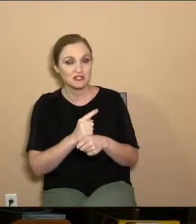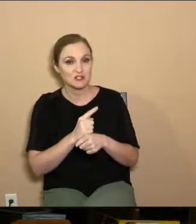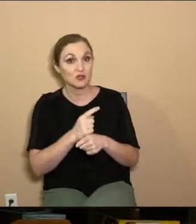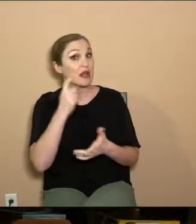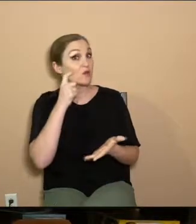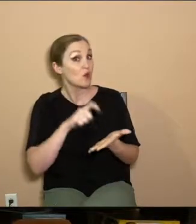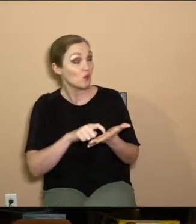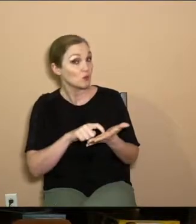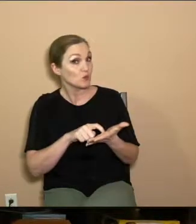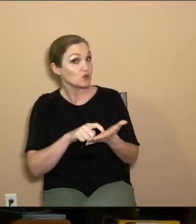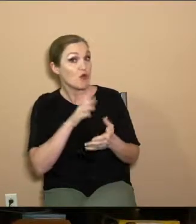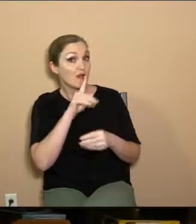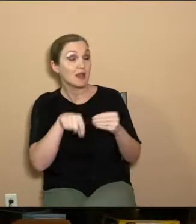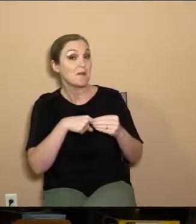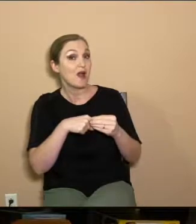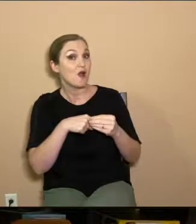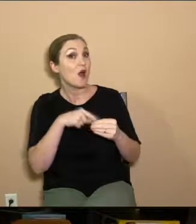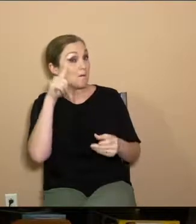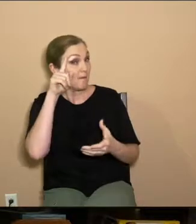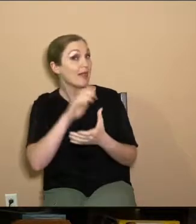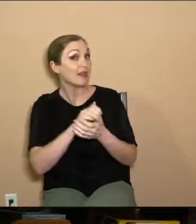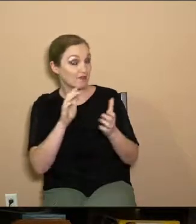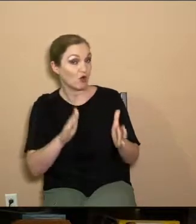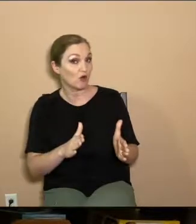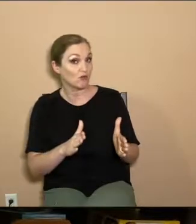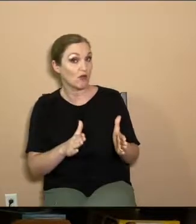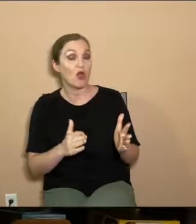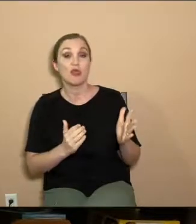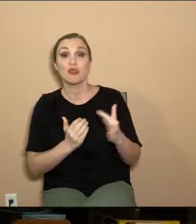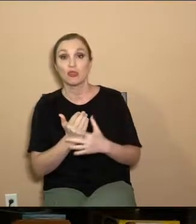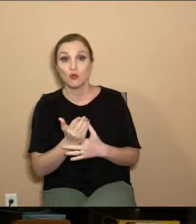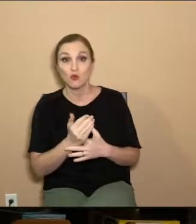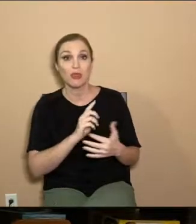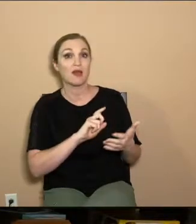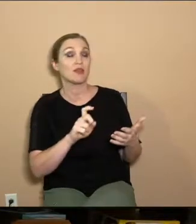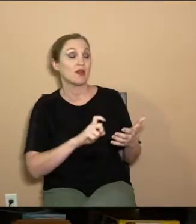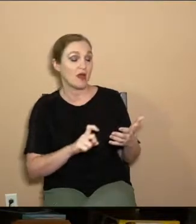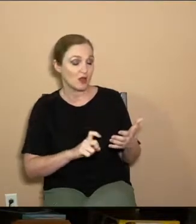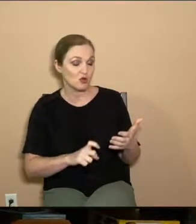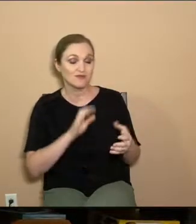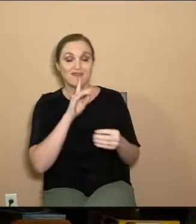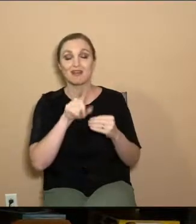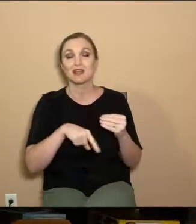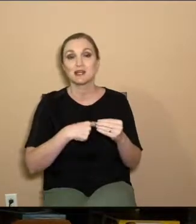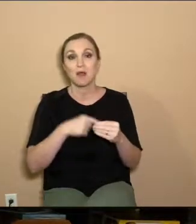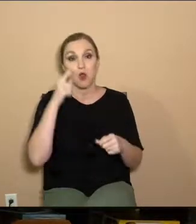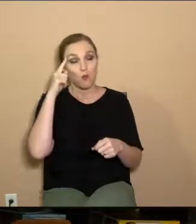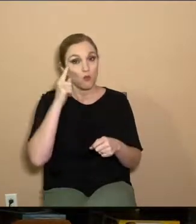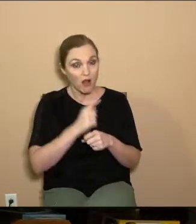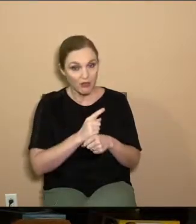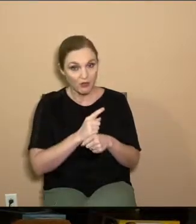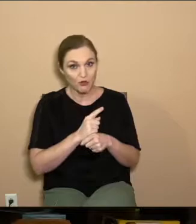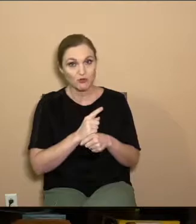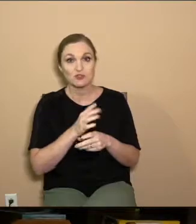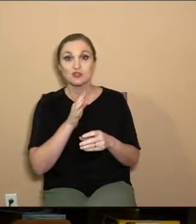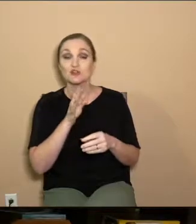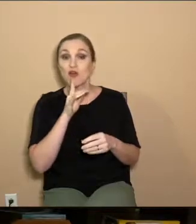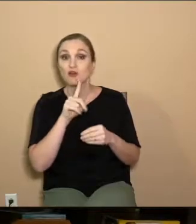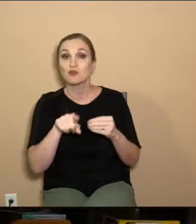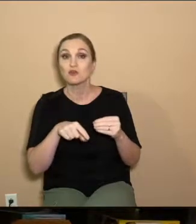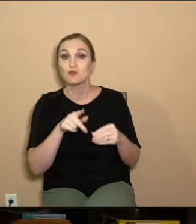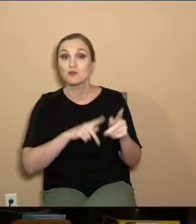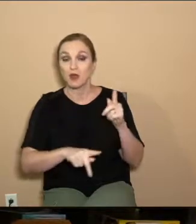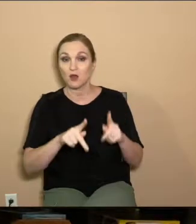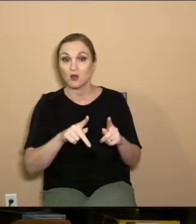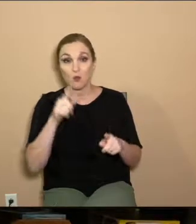note there, he's talking about a fellow believer, you know, throughout this, this letter, he's talking about brothers. He addresses the people as brothers.